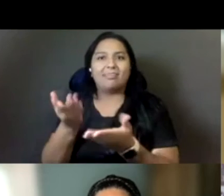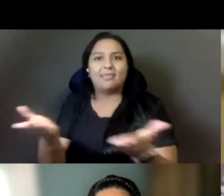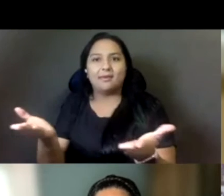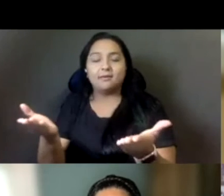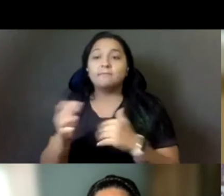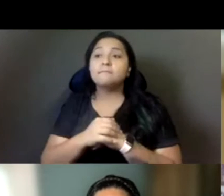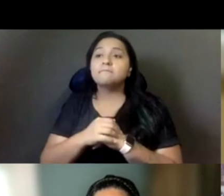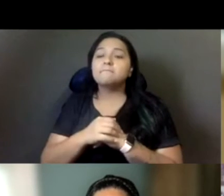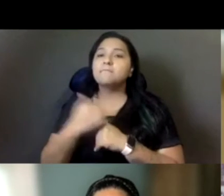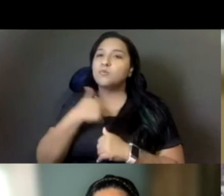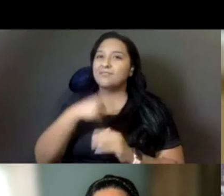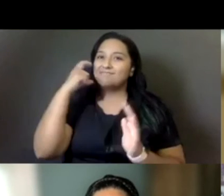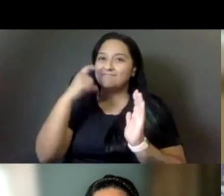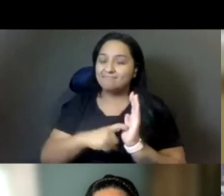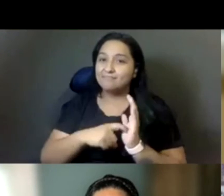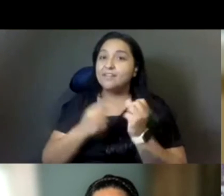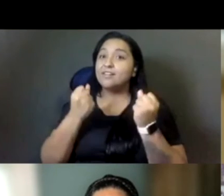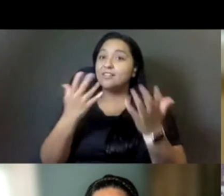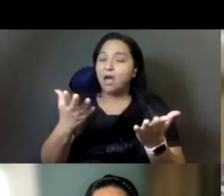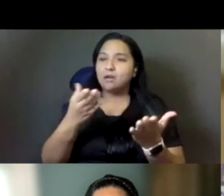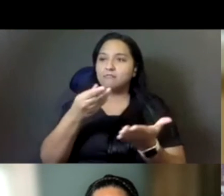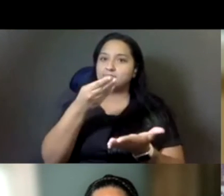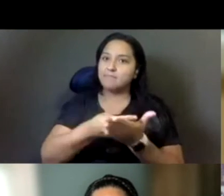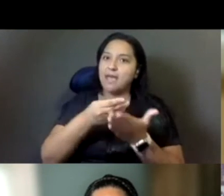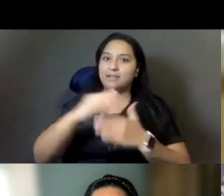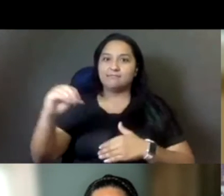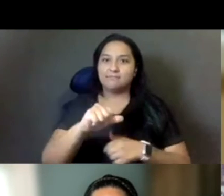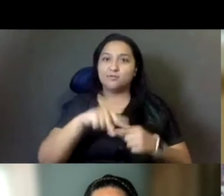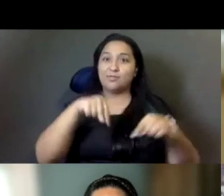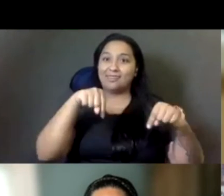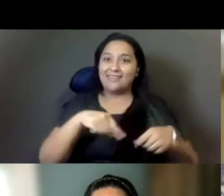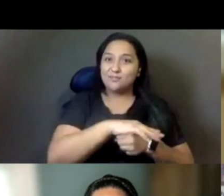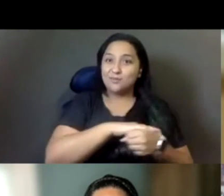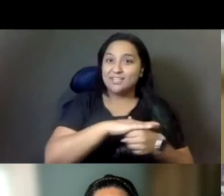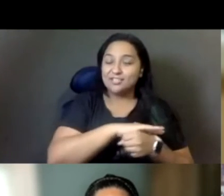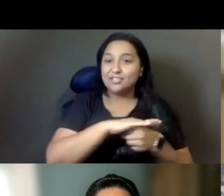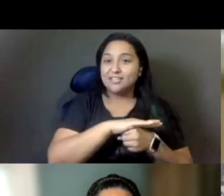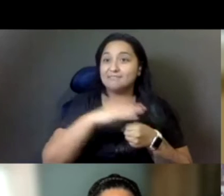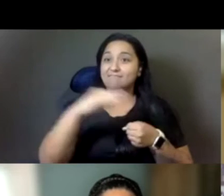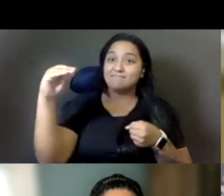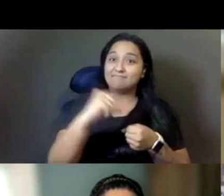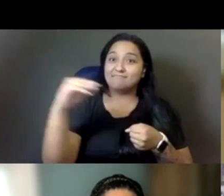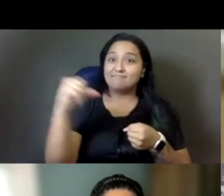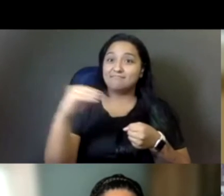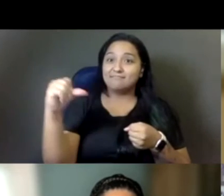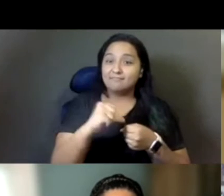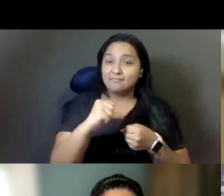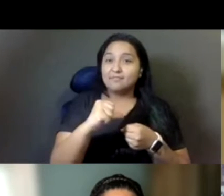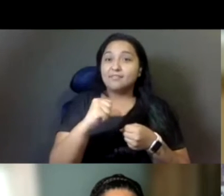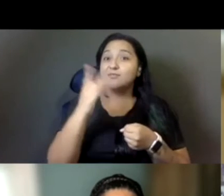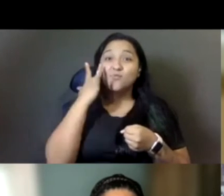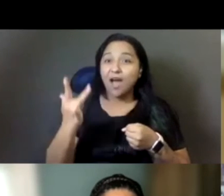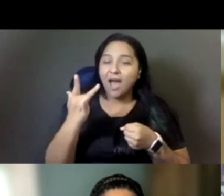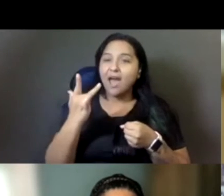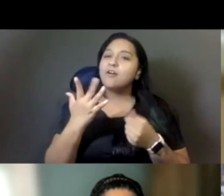coming into this region to make it more likely that there's more support for recall than